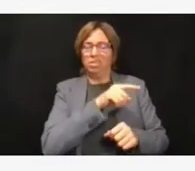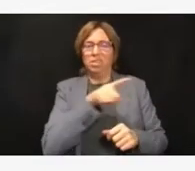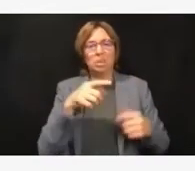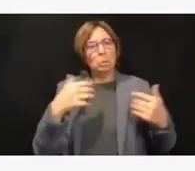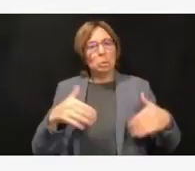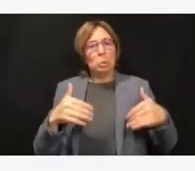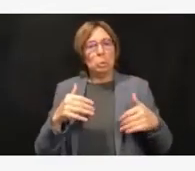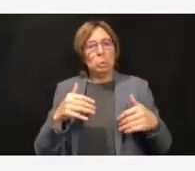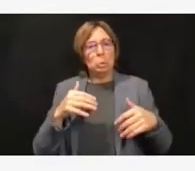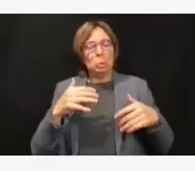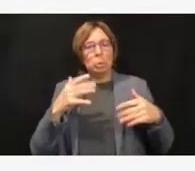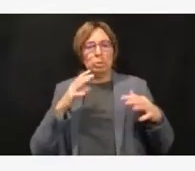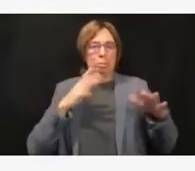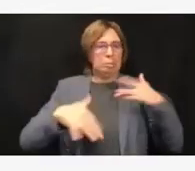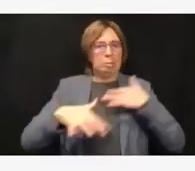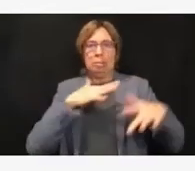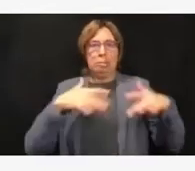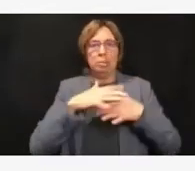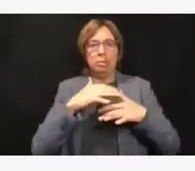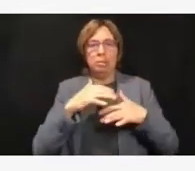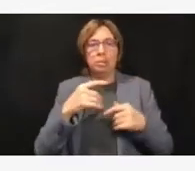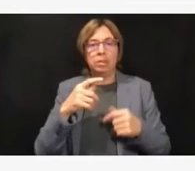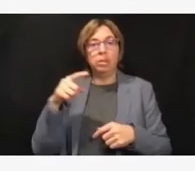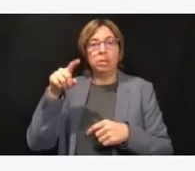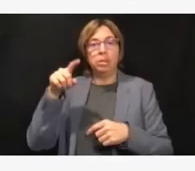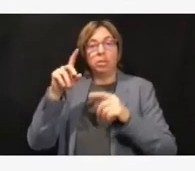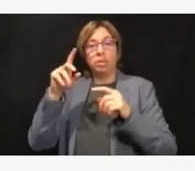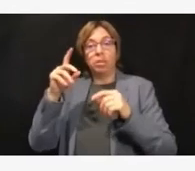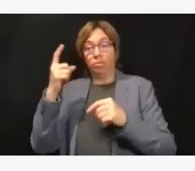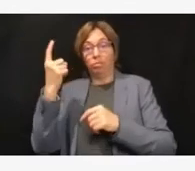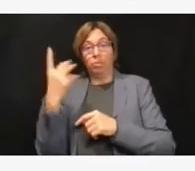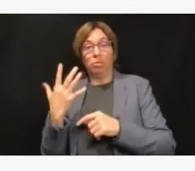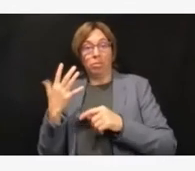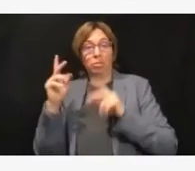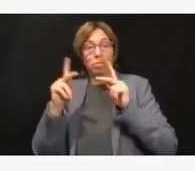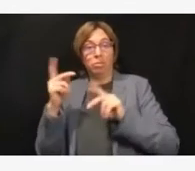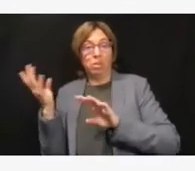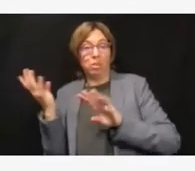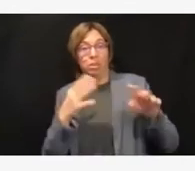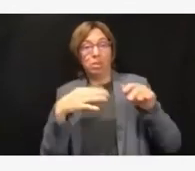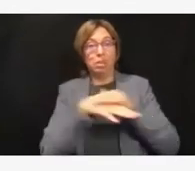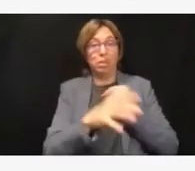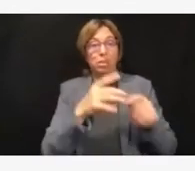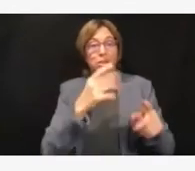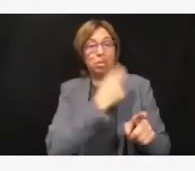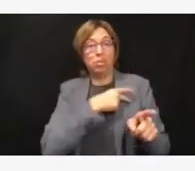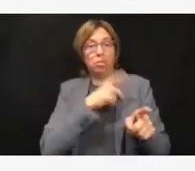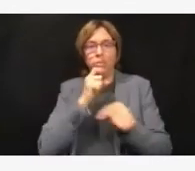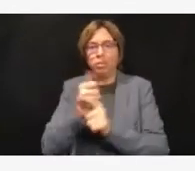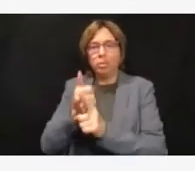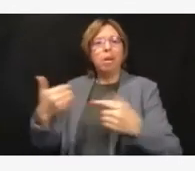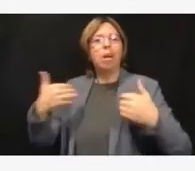diagnosis. And in the intensive care unit, it's more acute. It's 40%.